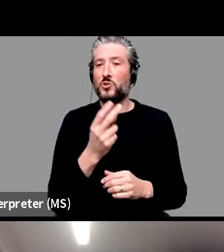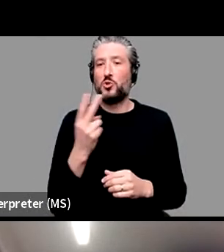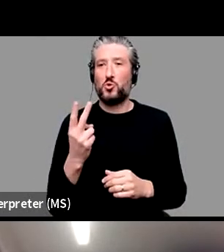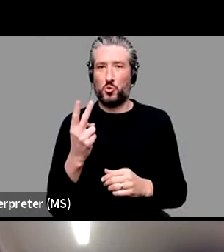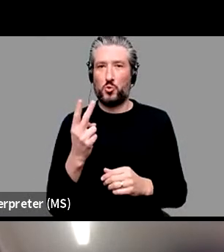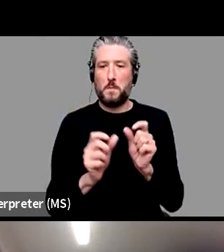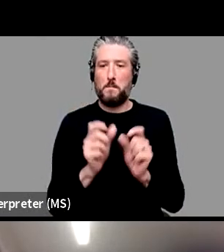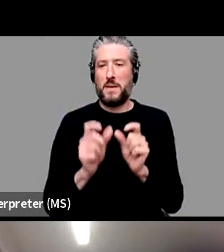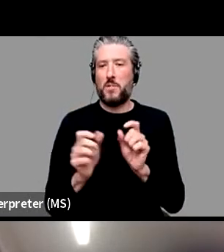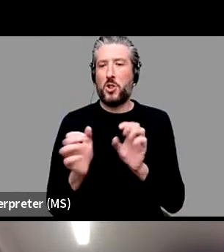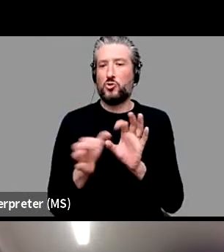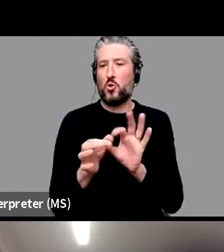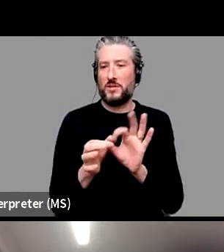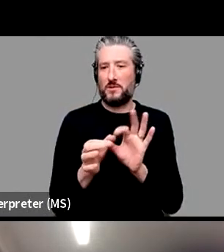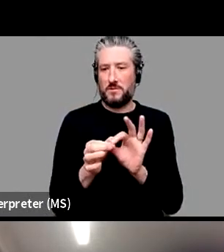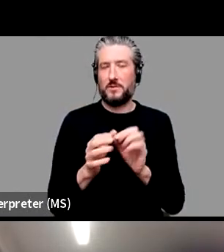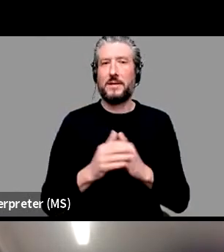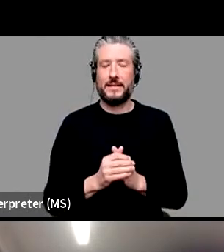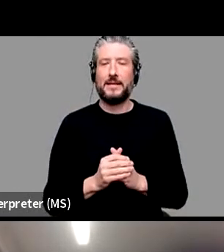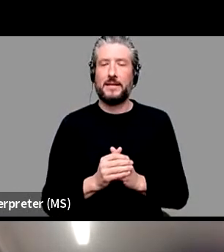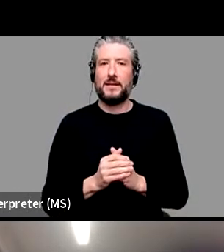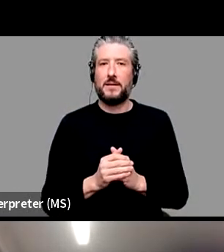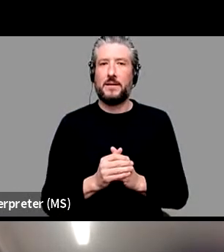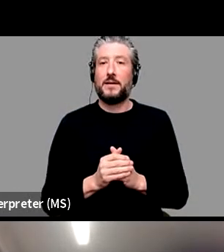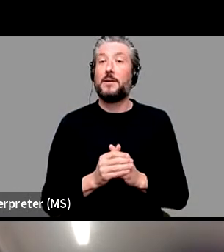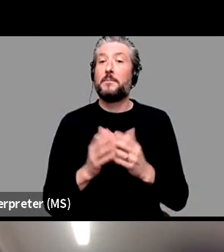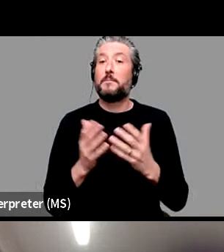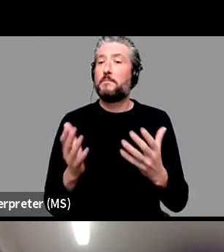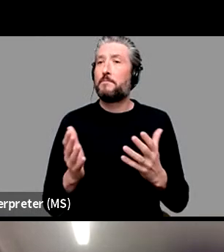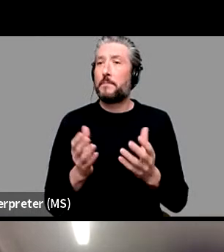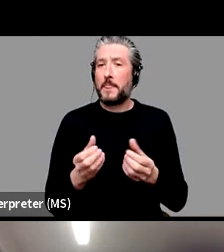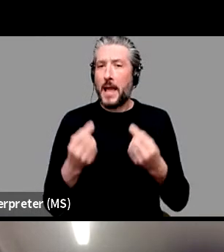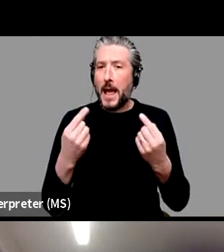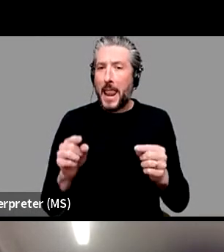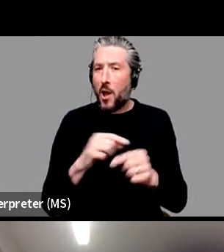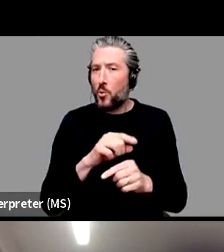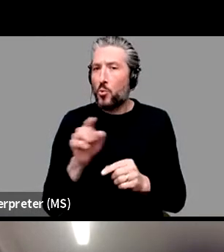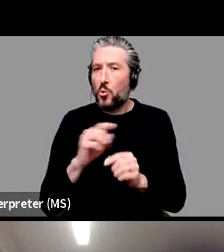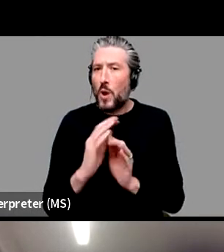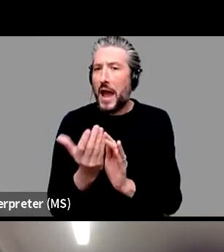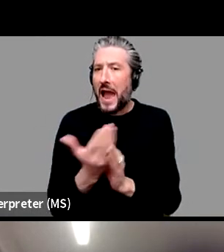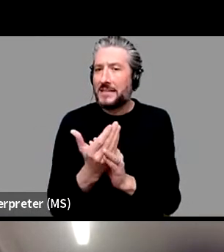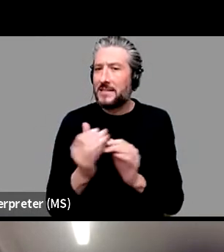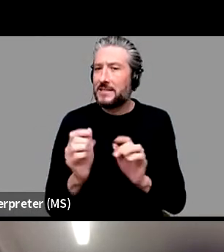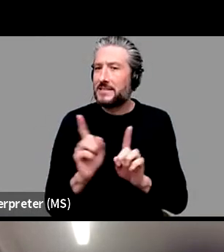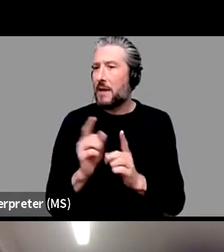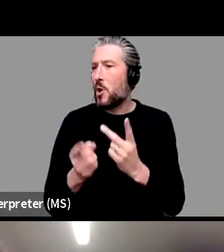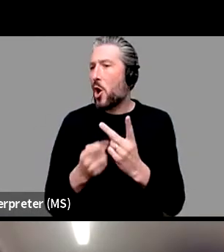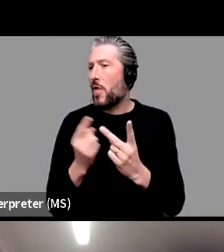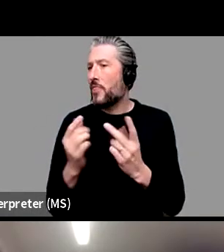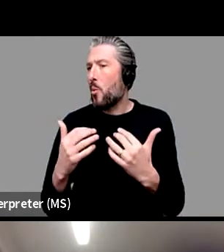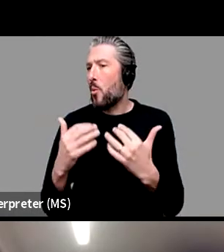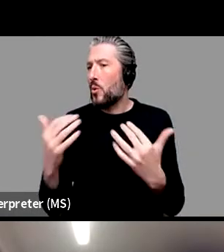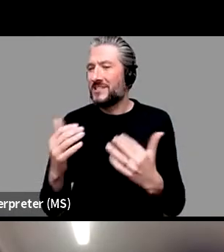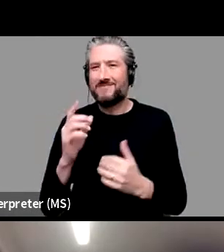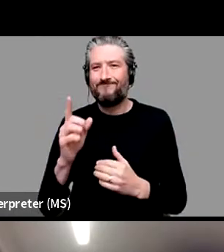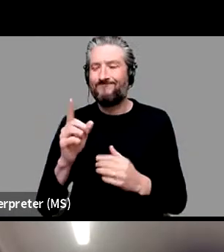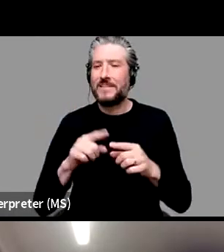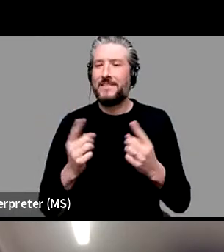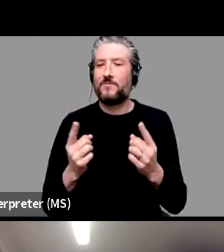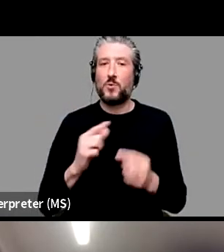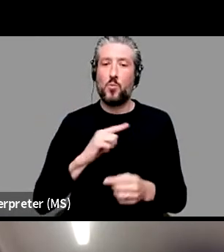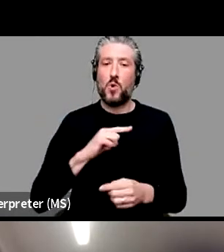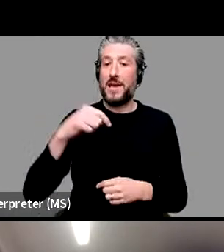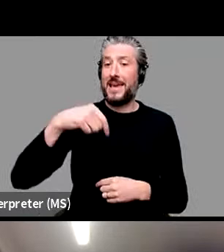We can't give you full video access like as a as an audience member. I just want to quickly explain that and just say that the reason why is because we're on a webinar license here.